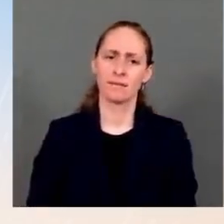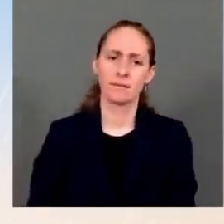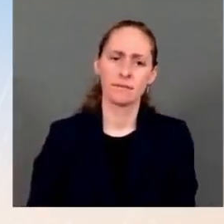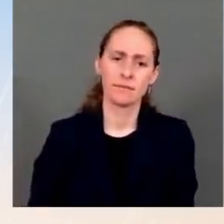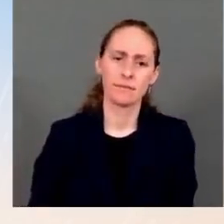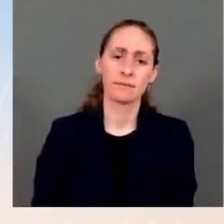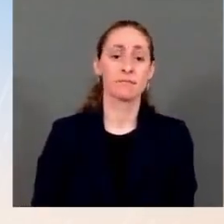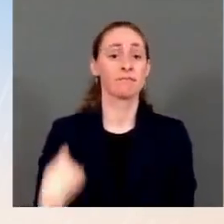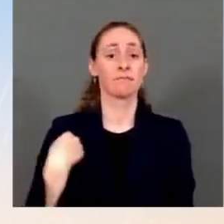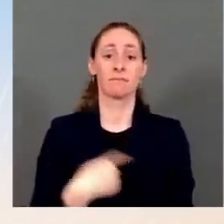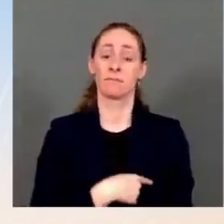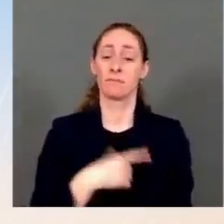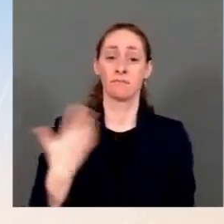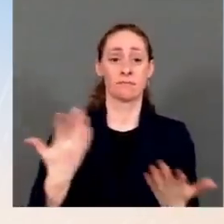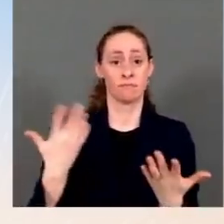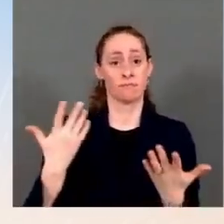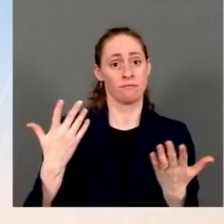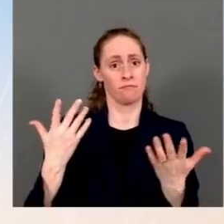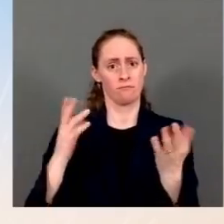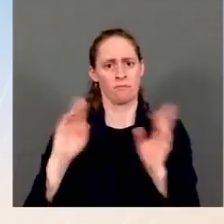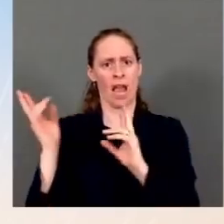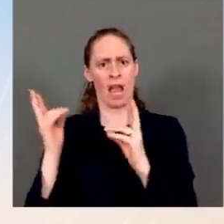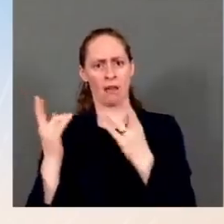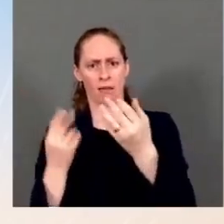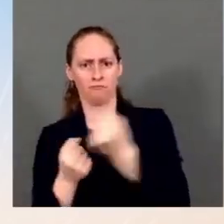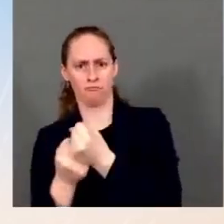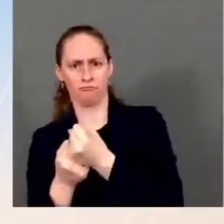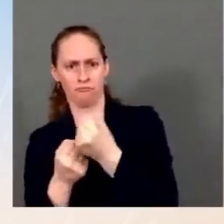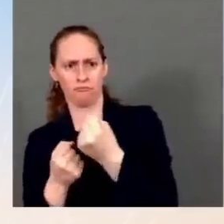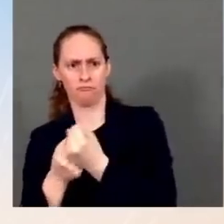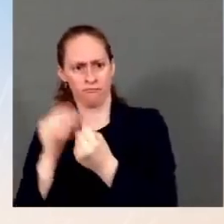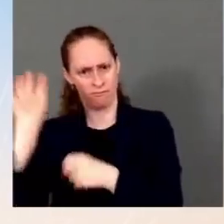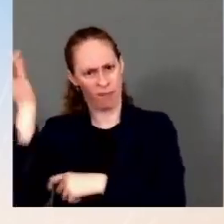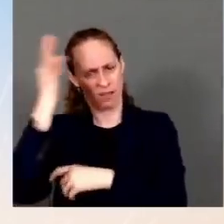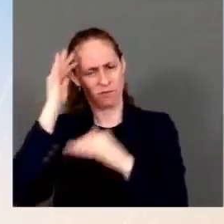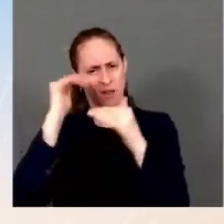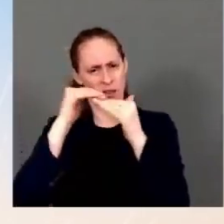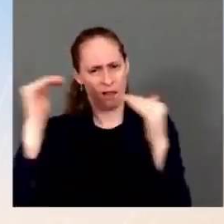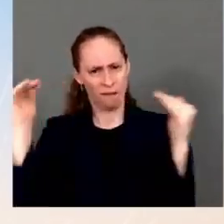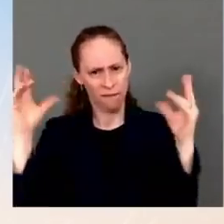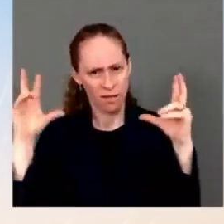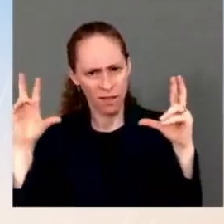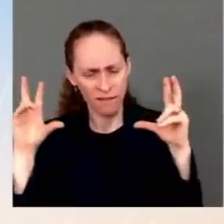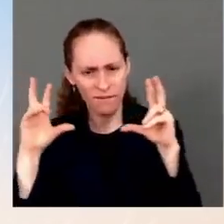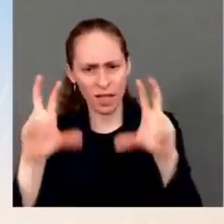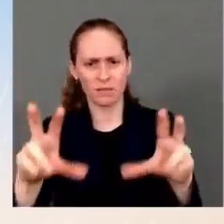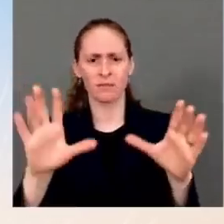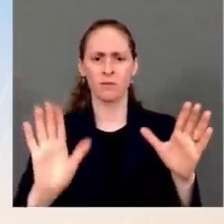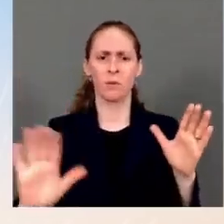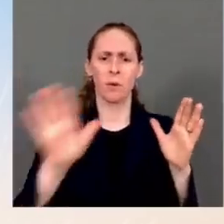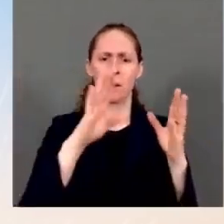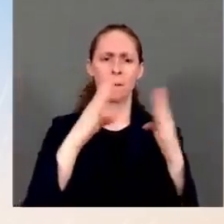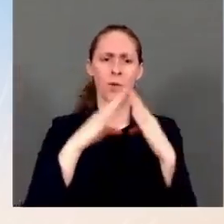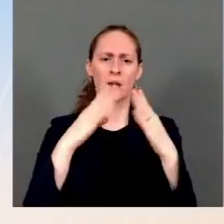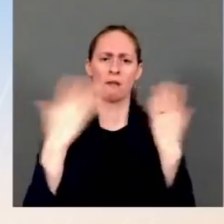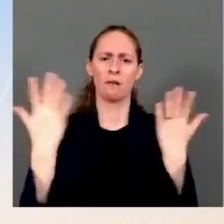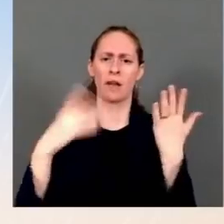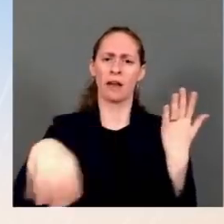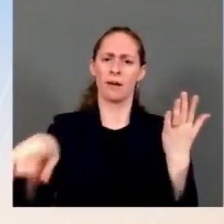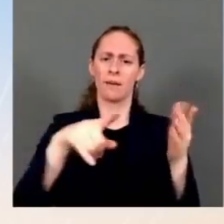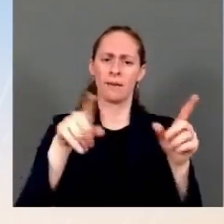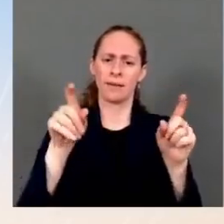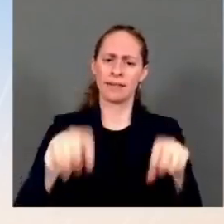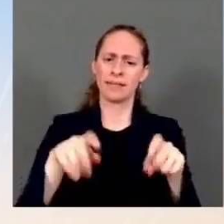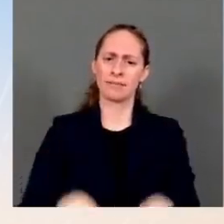you do that and to keep communities safe. As just one example, the Department of Justice announced last month grants to help